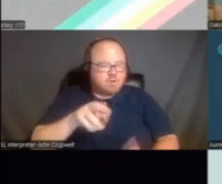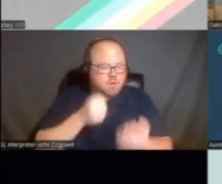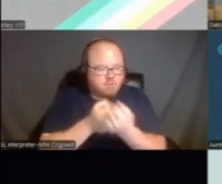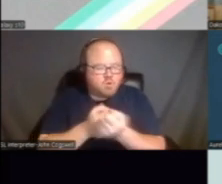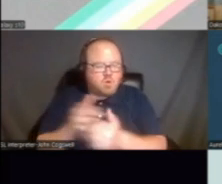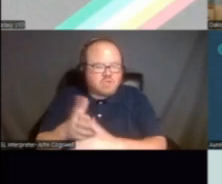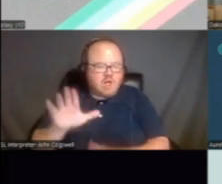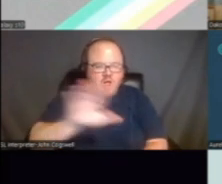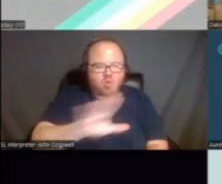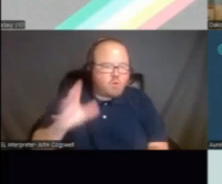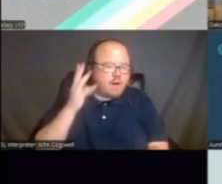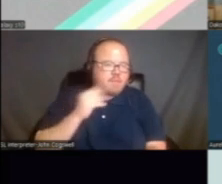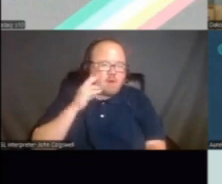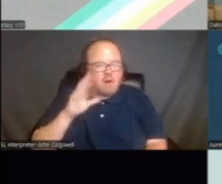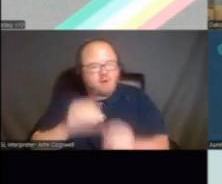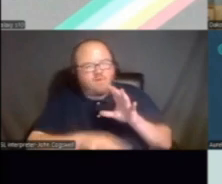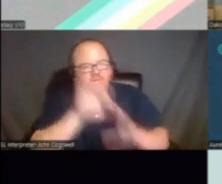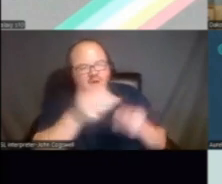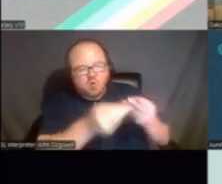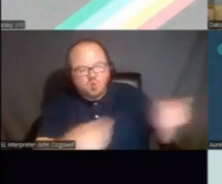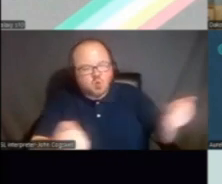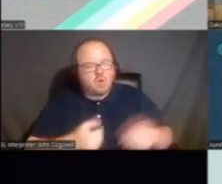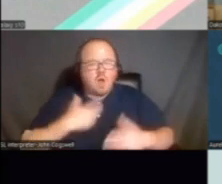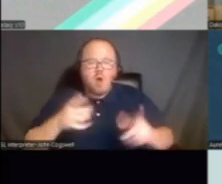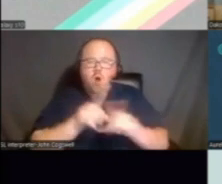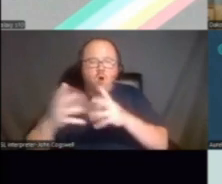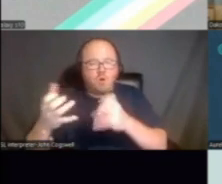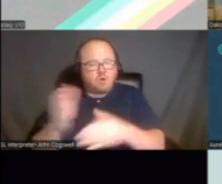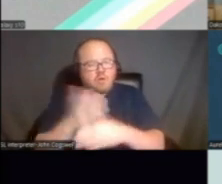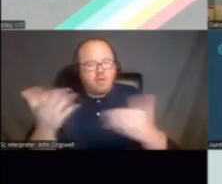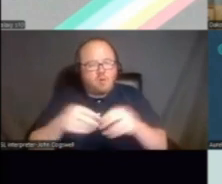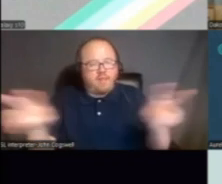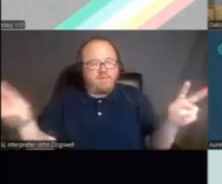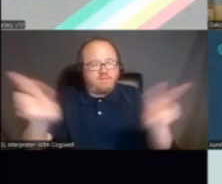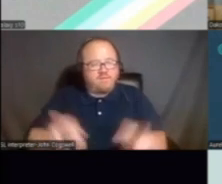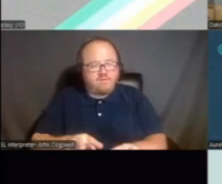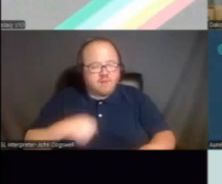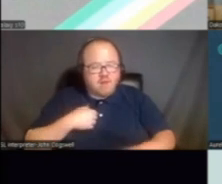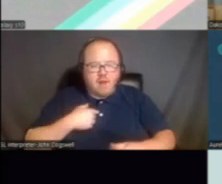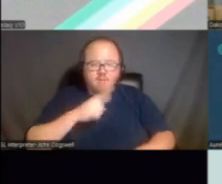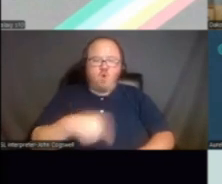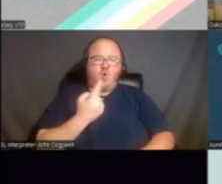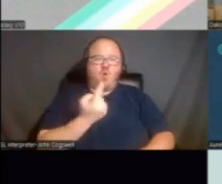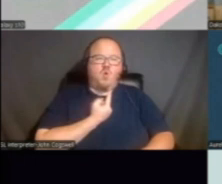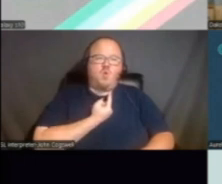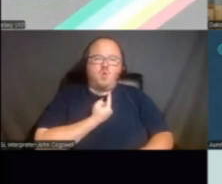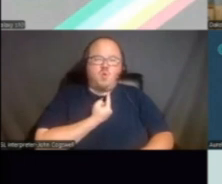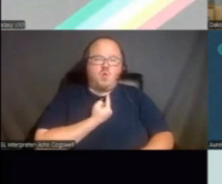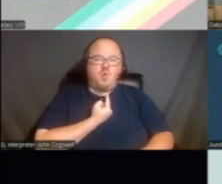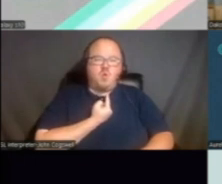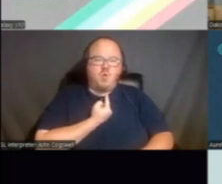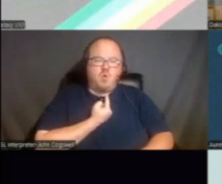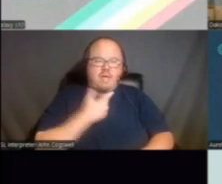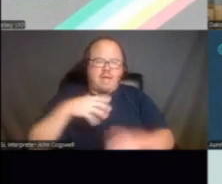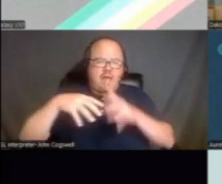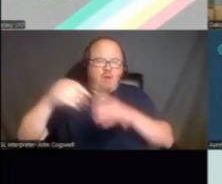help one another find solutions. I also wanted to share, here in the Valley, I'm the only one that is out in